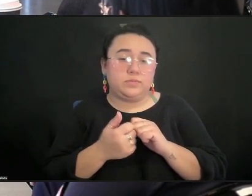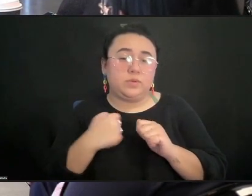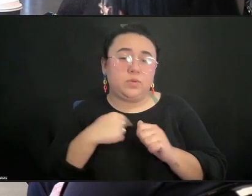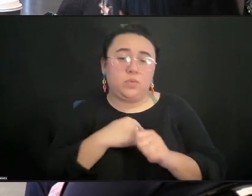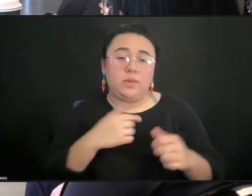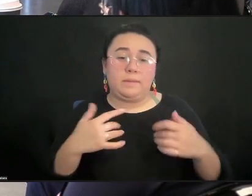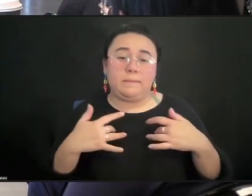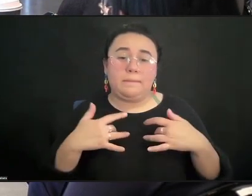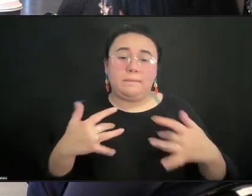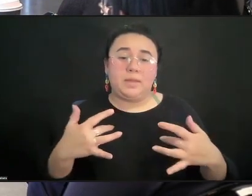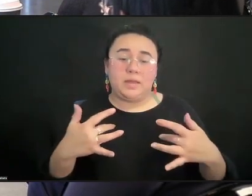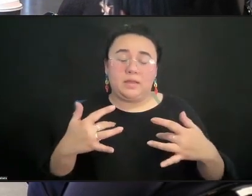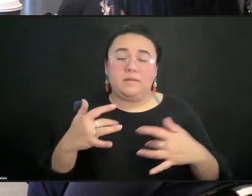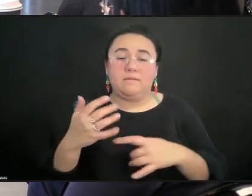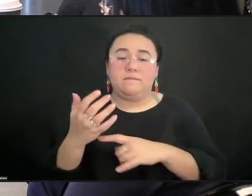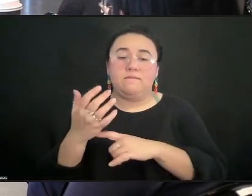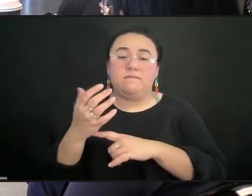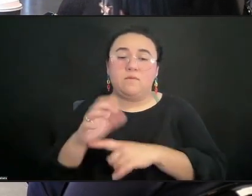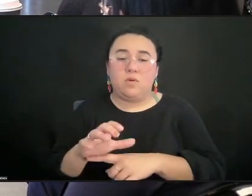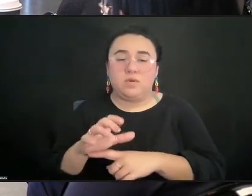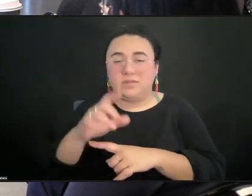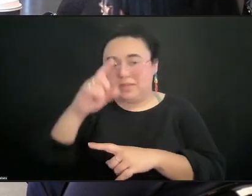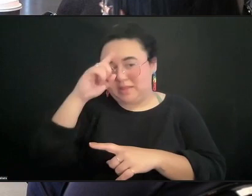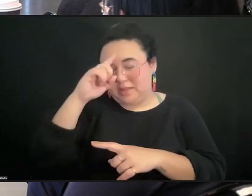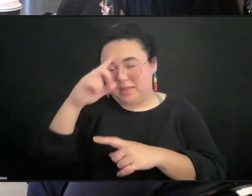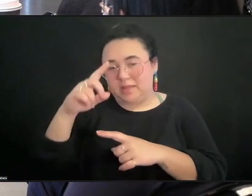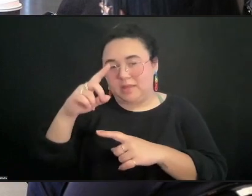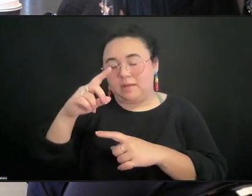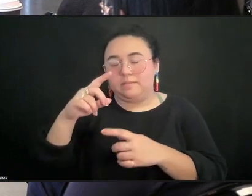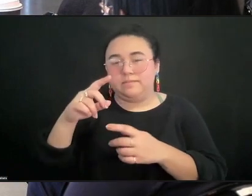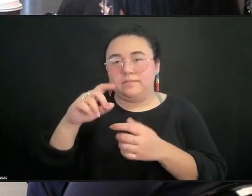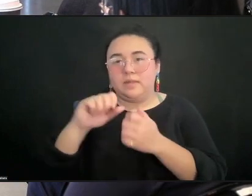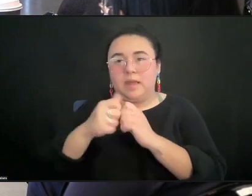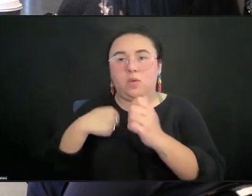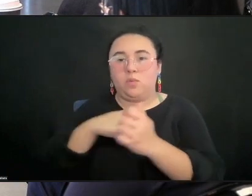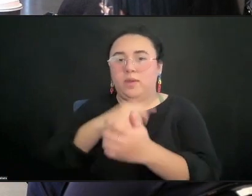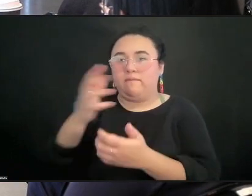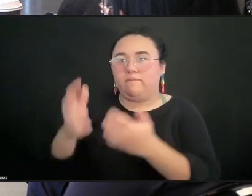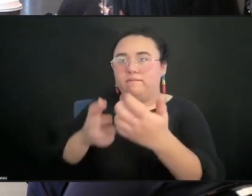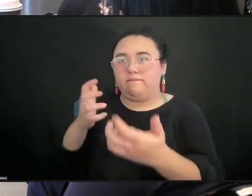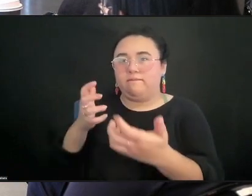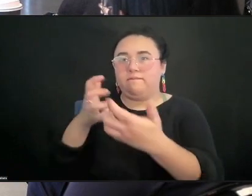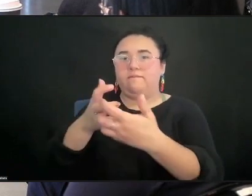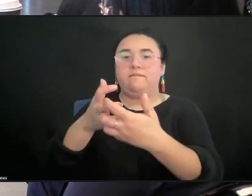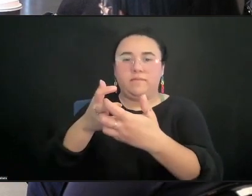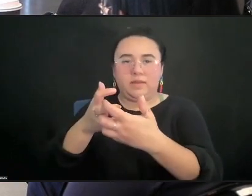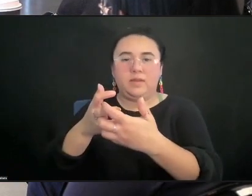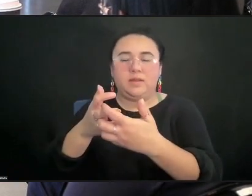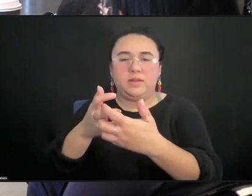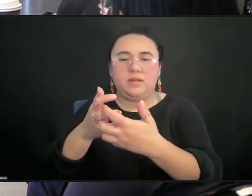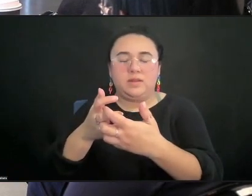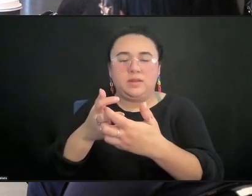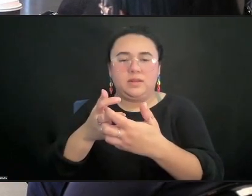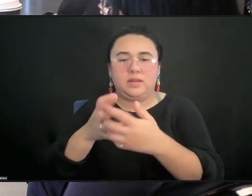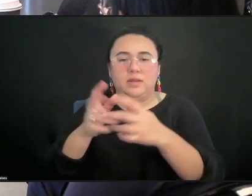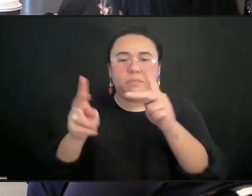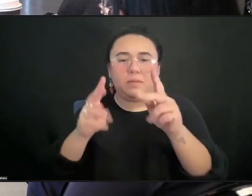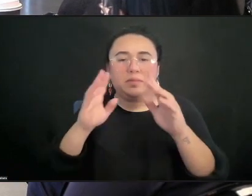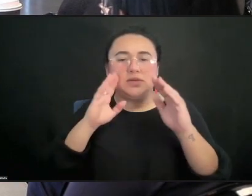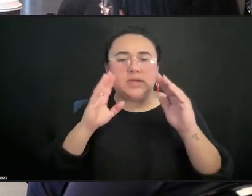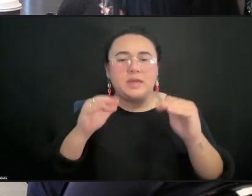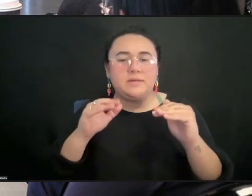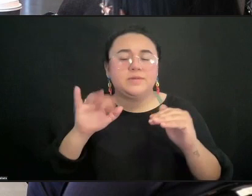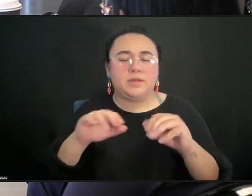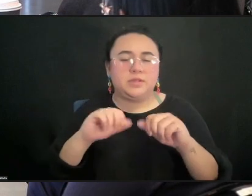to kind of think programmatically about how we fit into boxes, I think that's the biggest challenge is that there